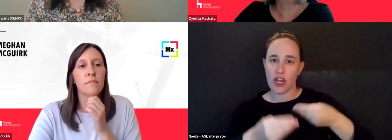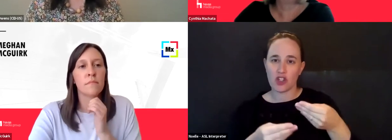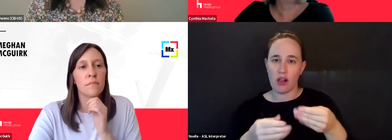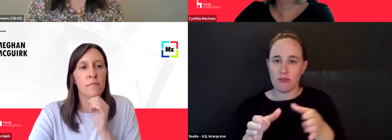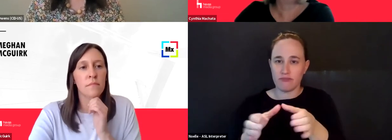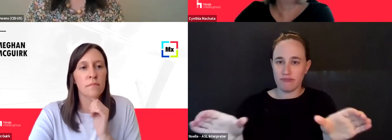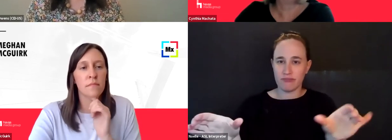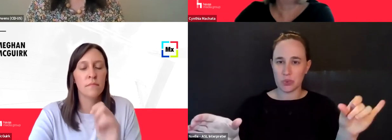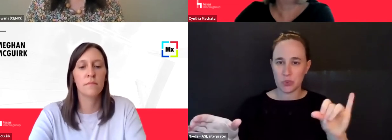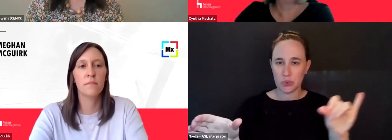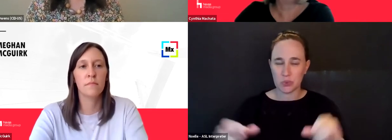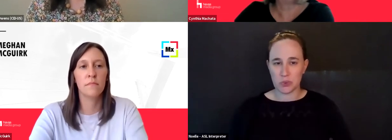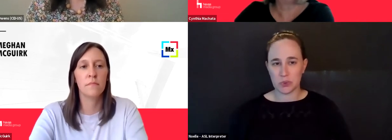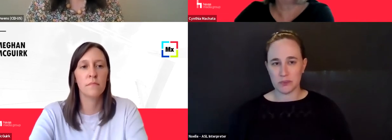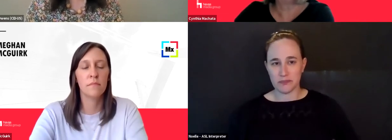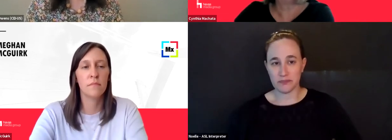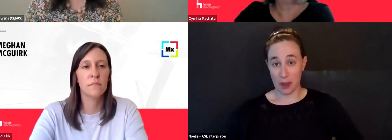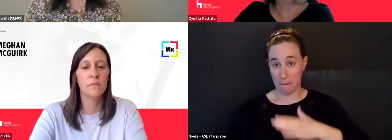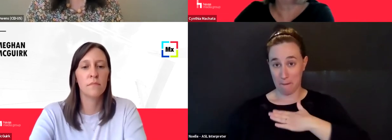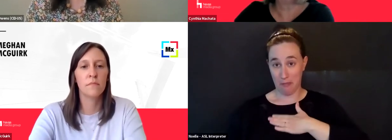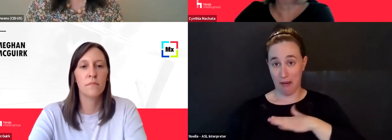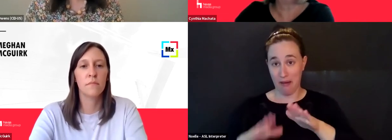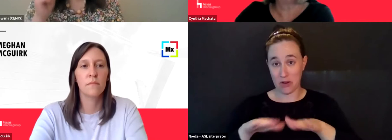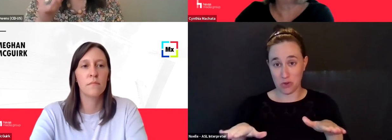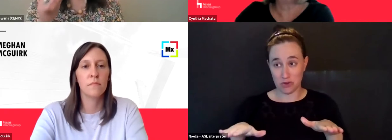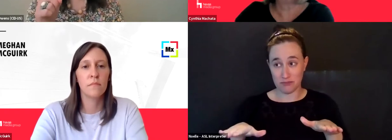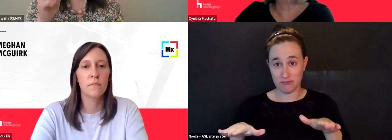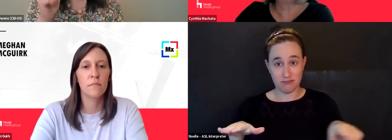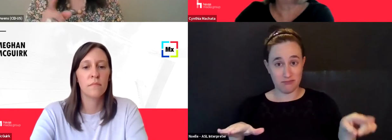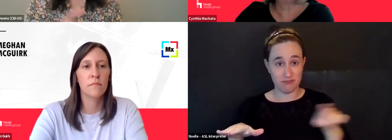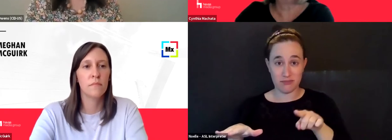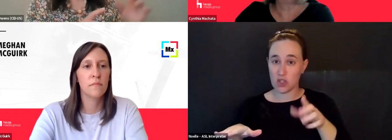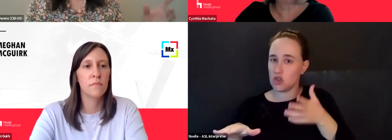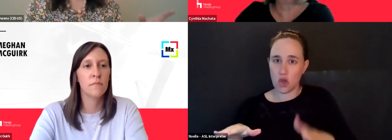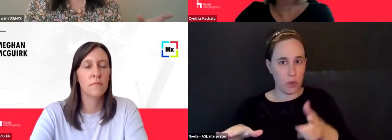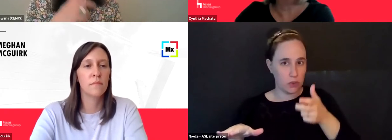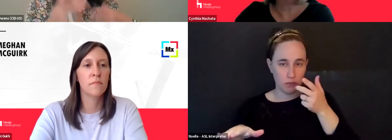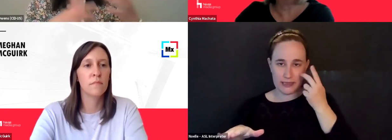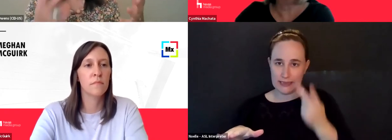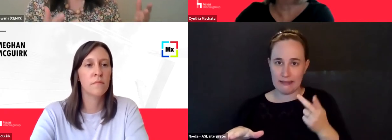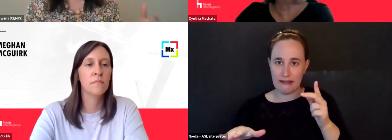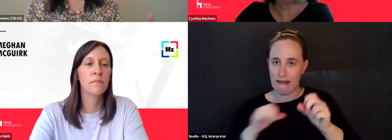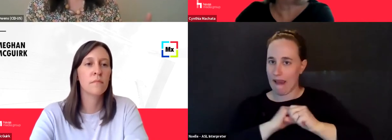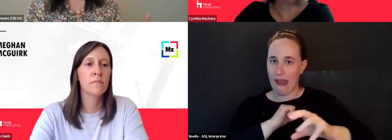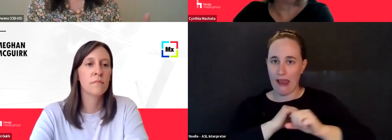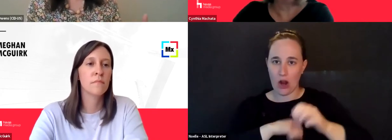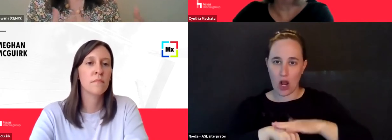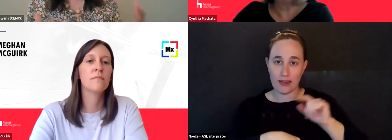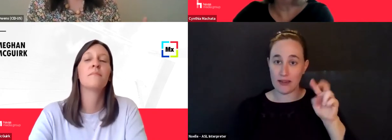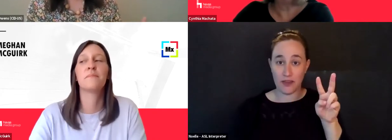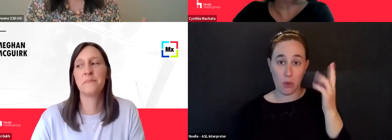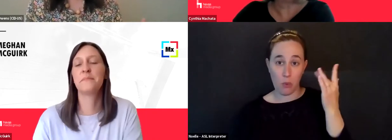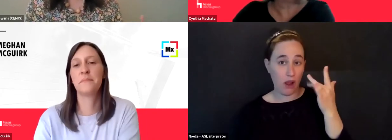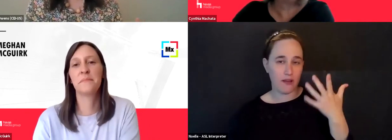Um, while my children do not want to see an ad on television because they're so used to on-demand